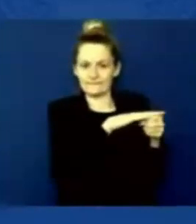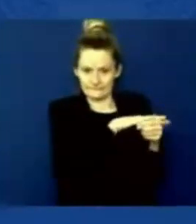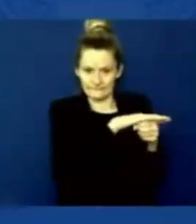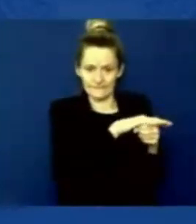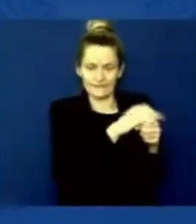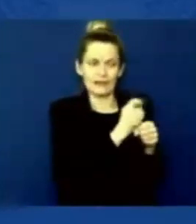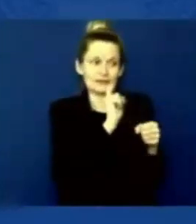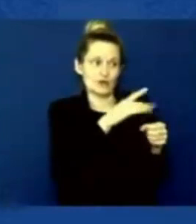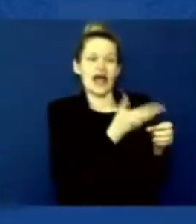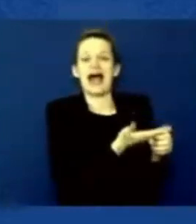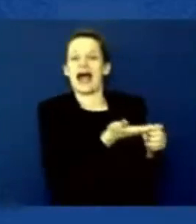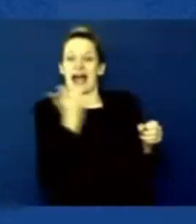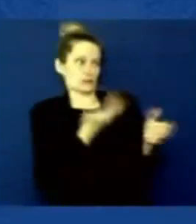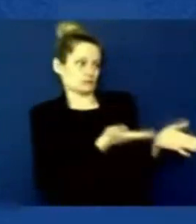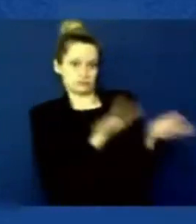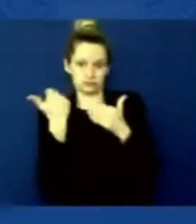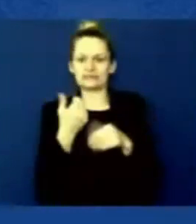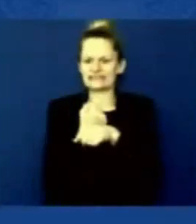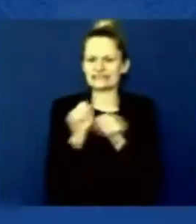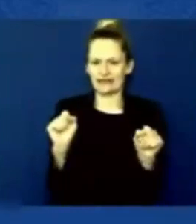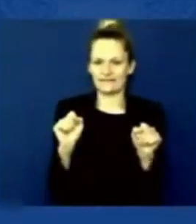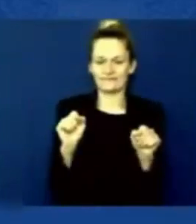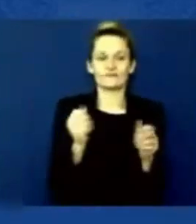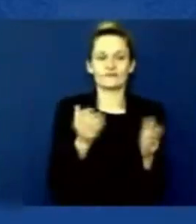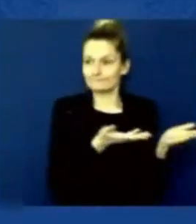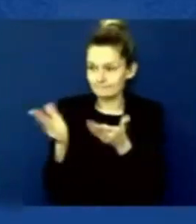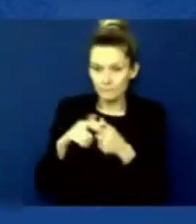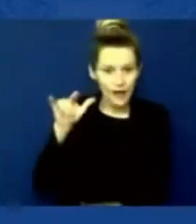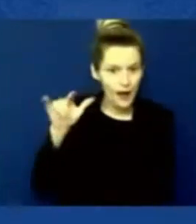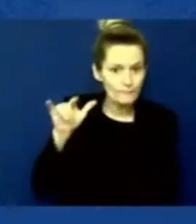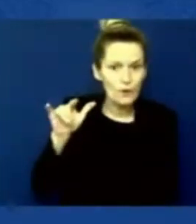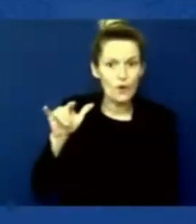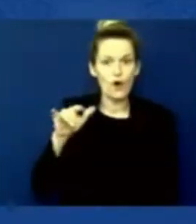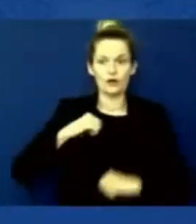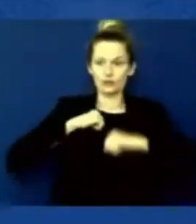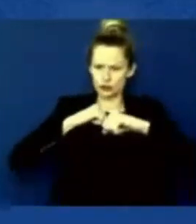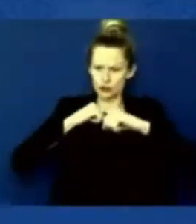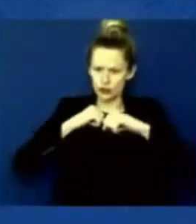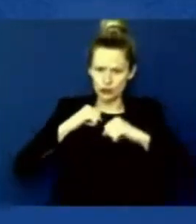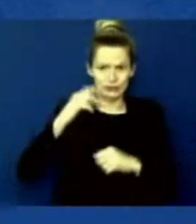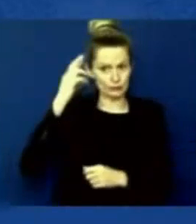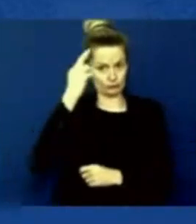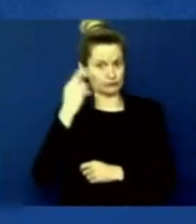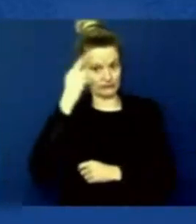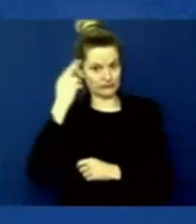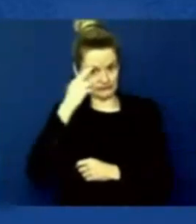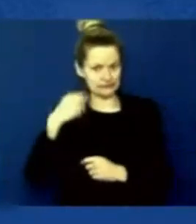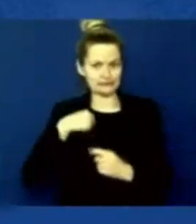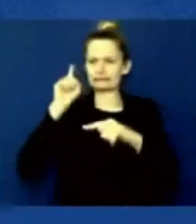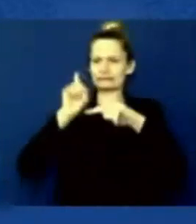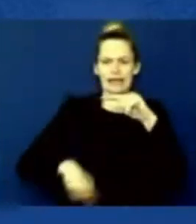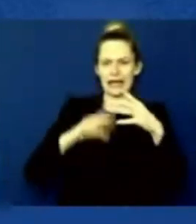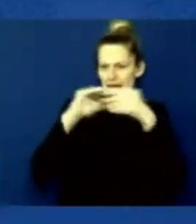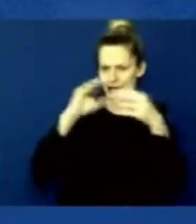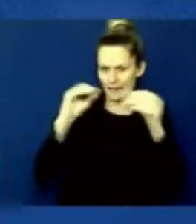compound. For security reasons, I'm not going to go into the detail of what these plans entail. But I will say again today